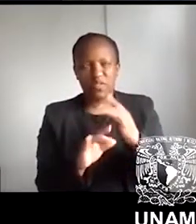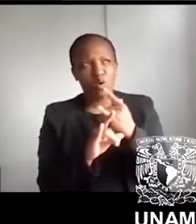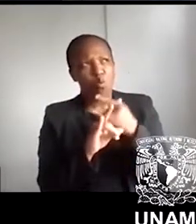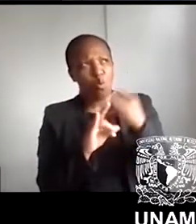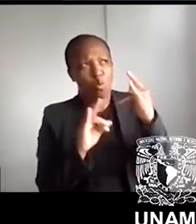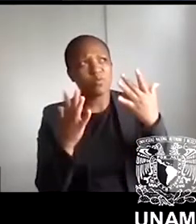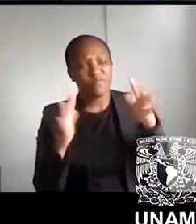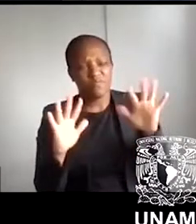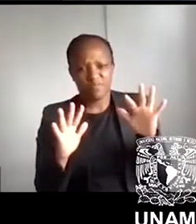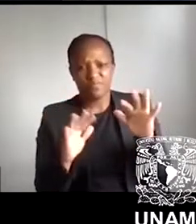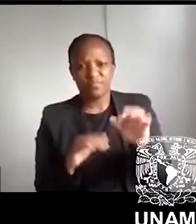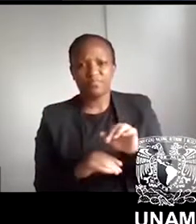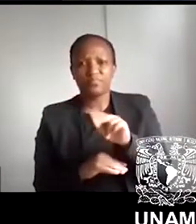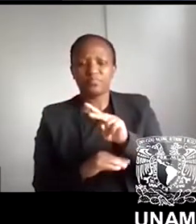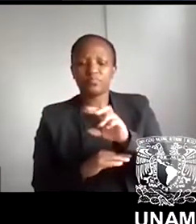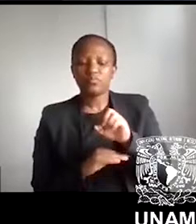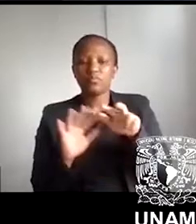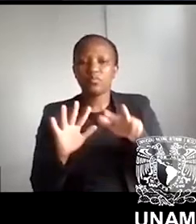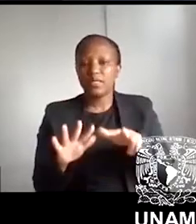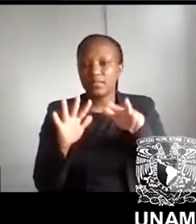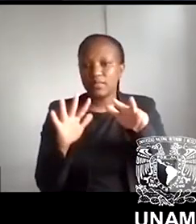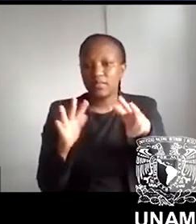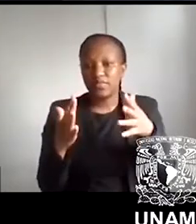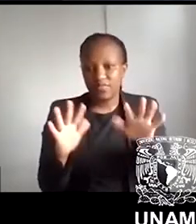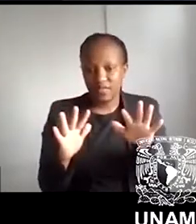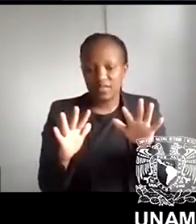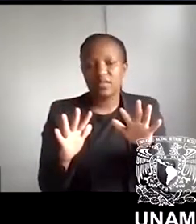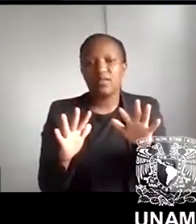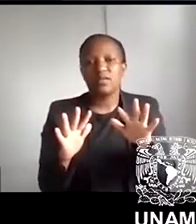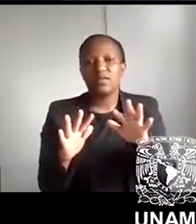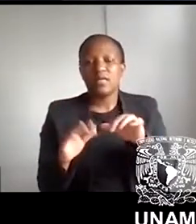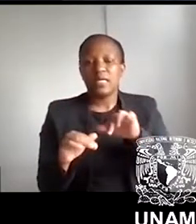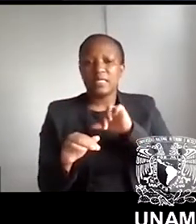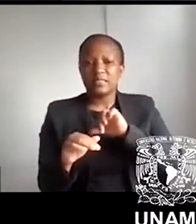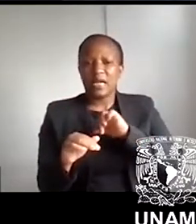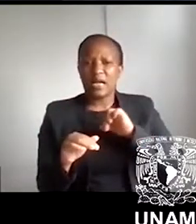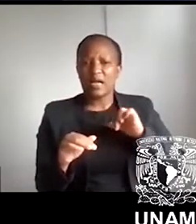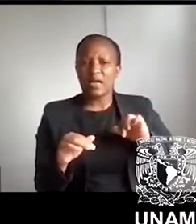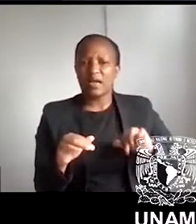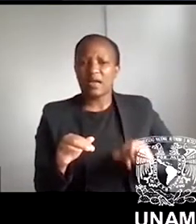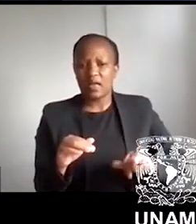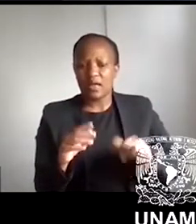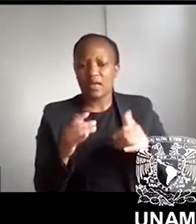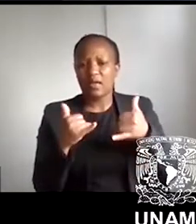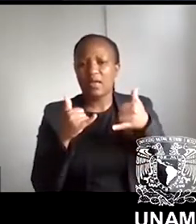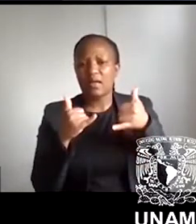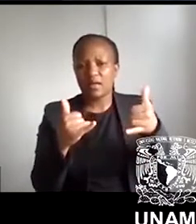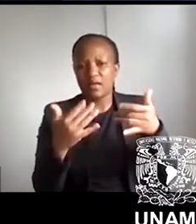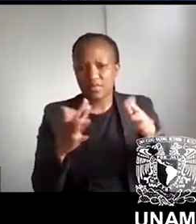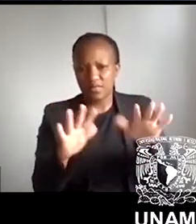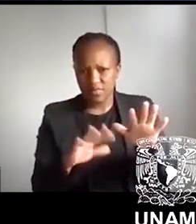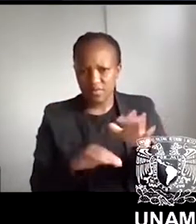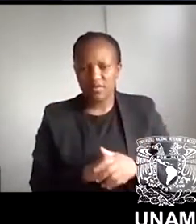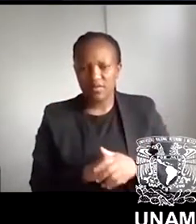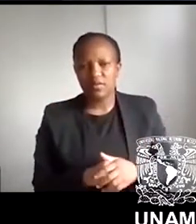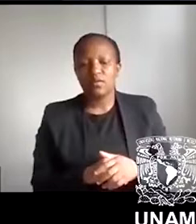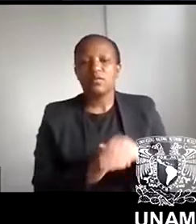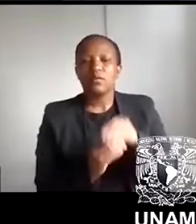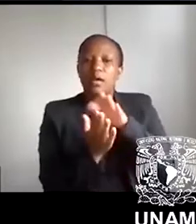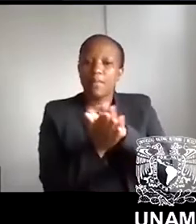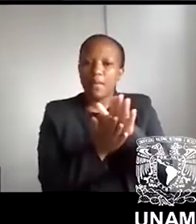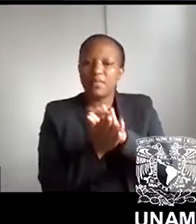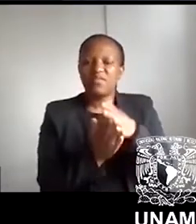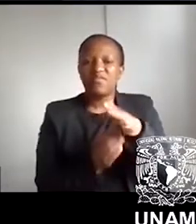won the 2018 Oliver Schreiner Prize. And then her novel was published in French in